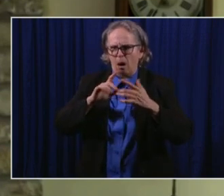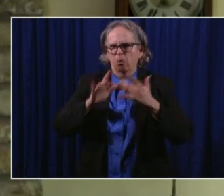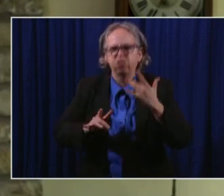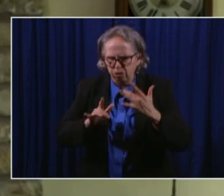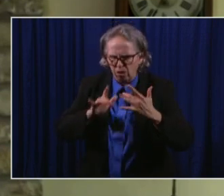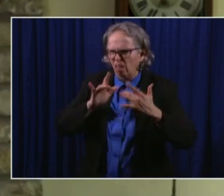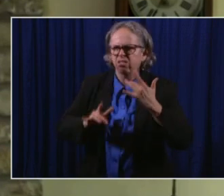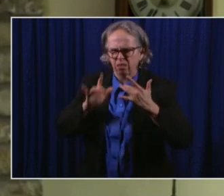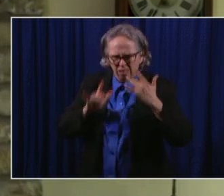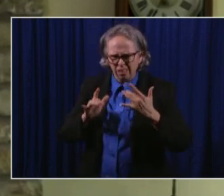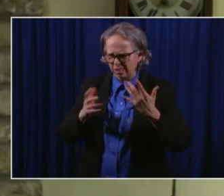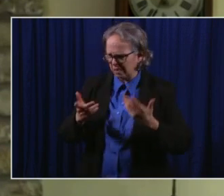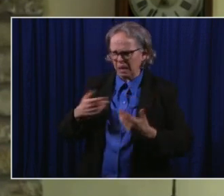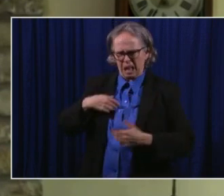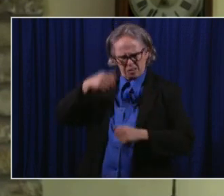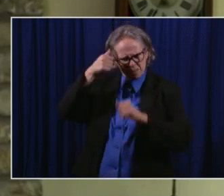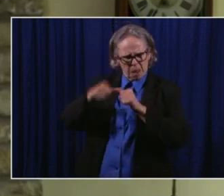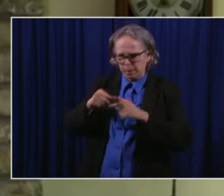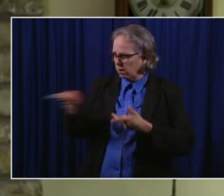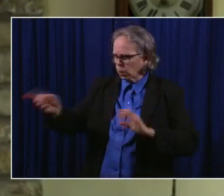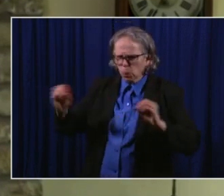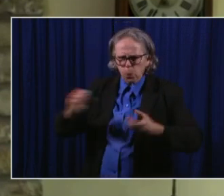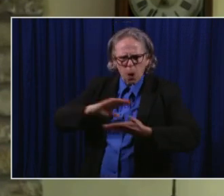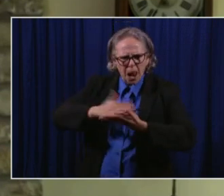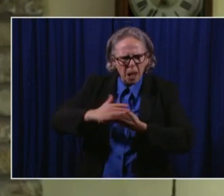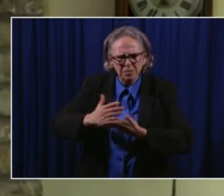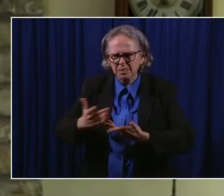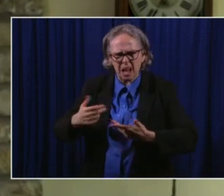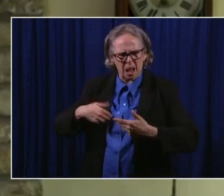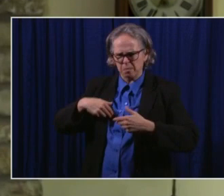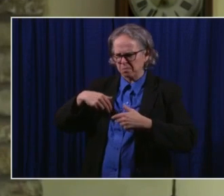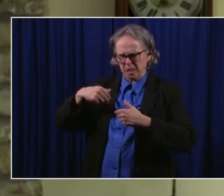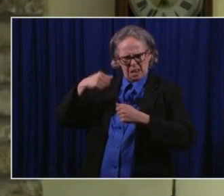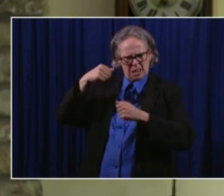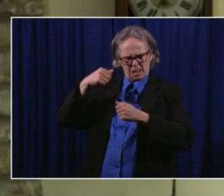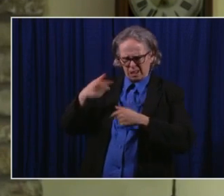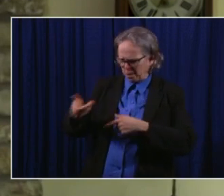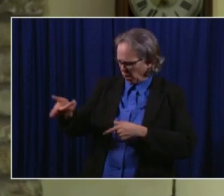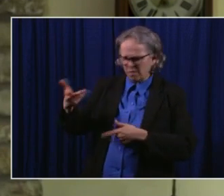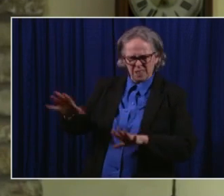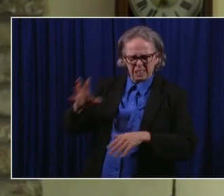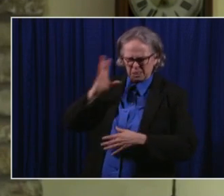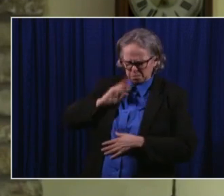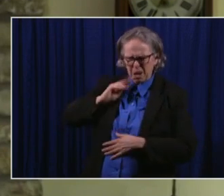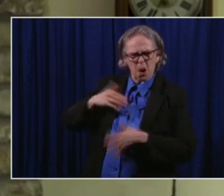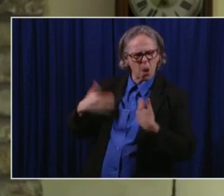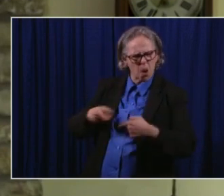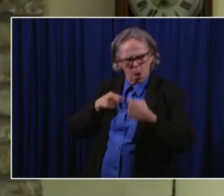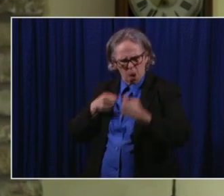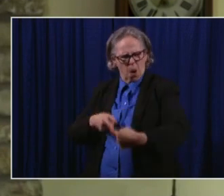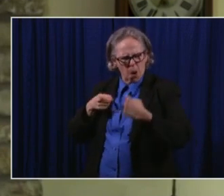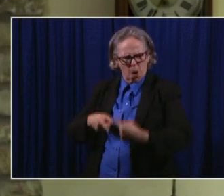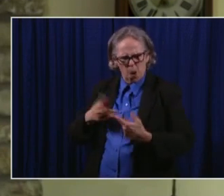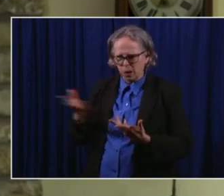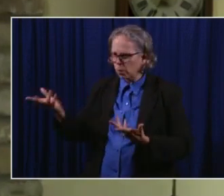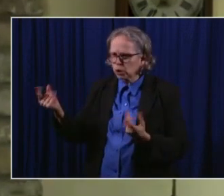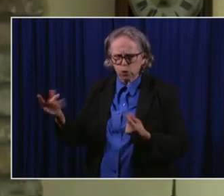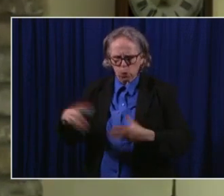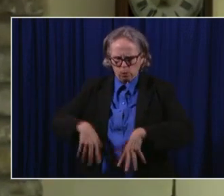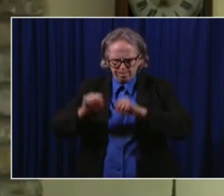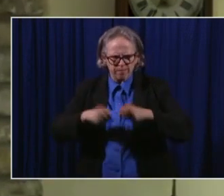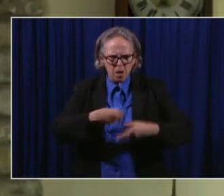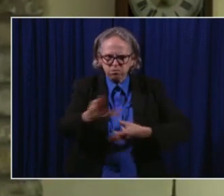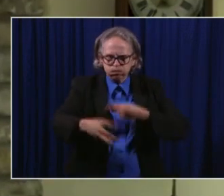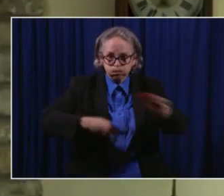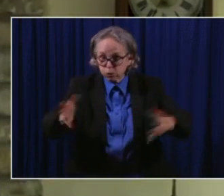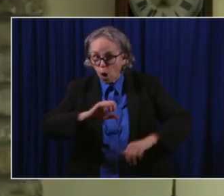to have a laptop or some way to pull that down. So you've taken care of basically 100% of your students out there, you think, who